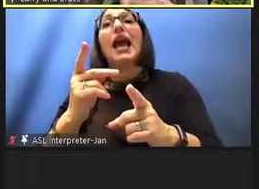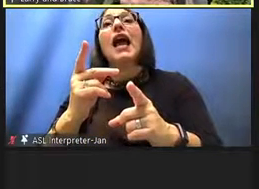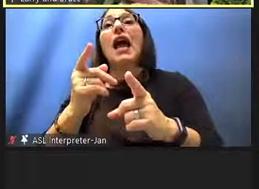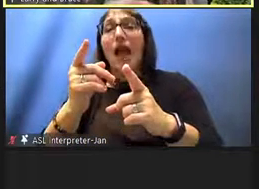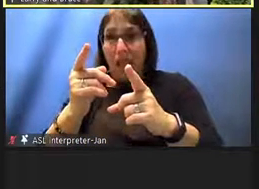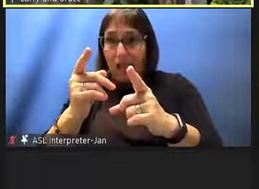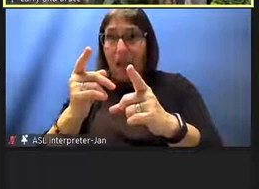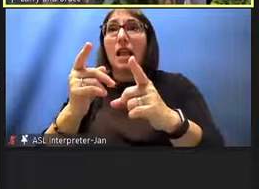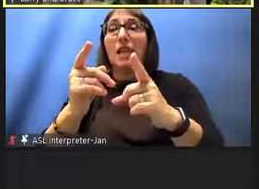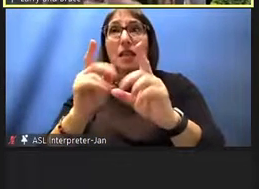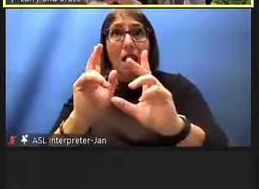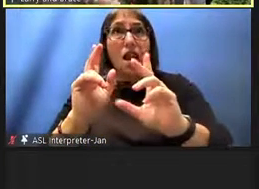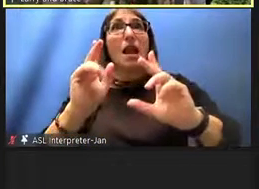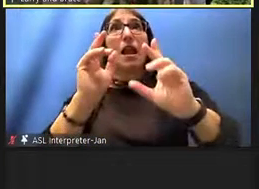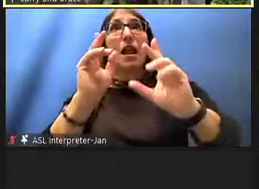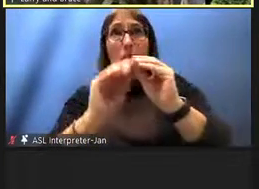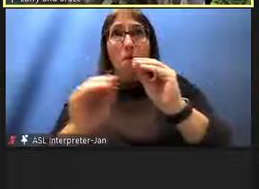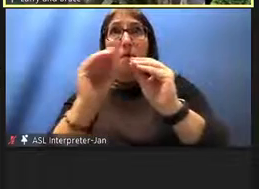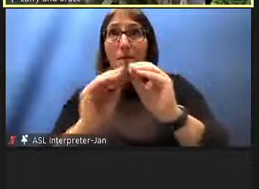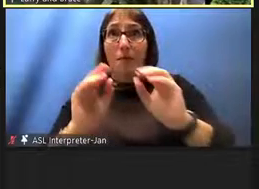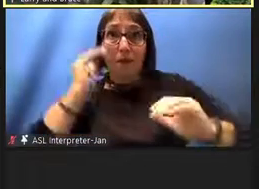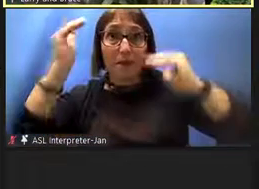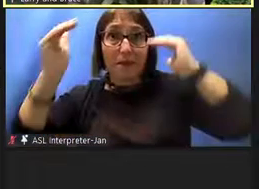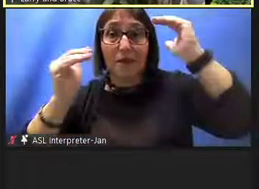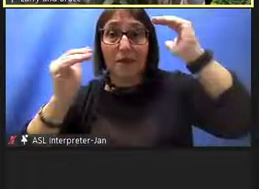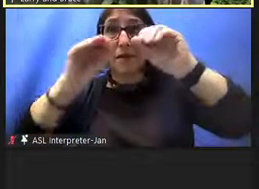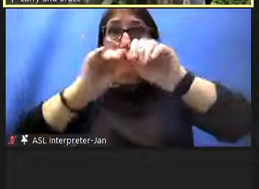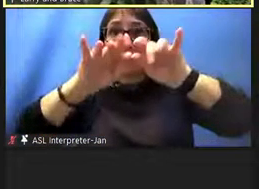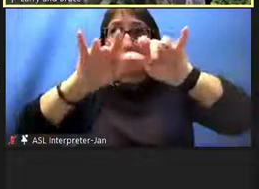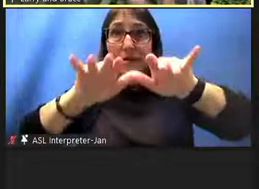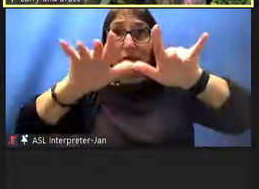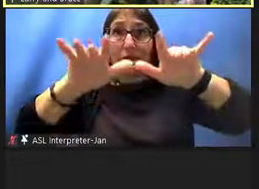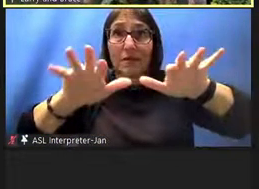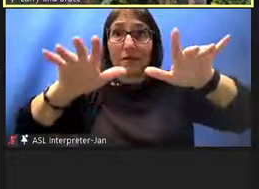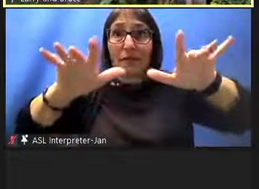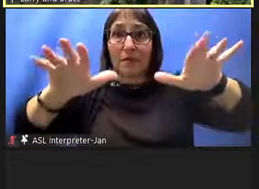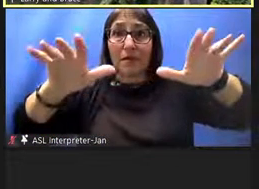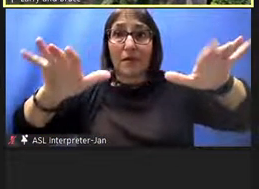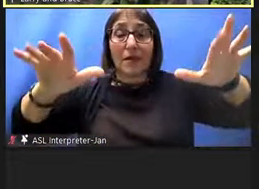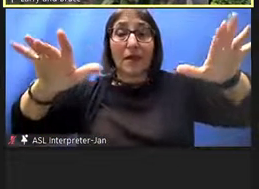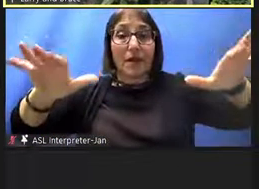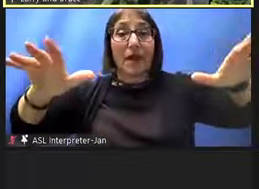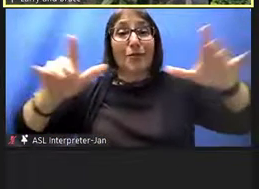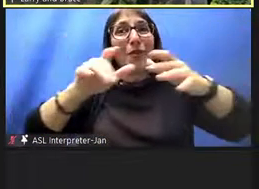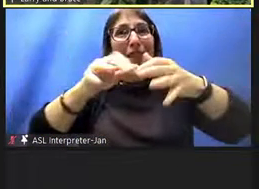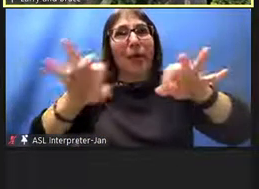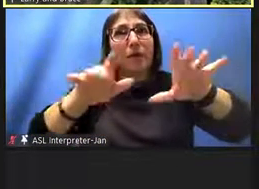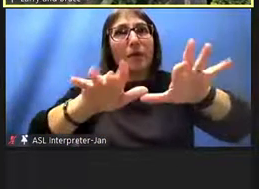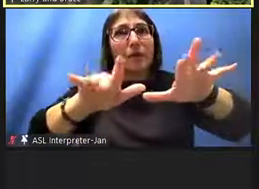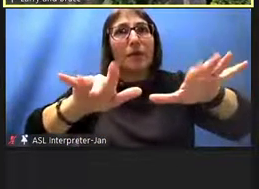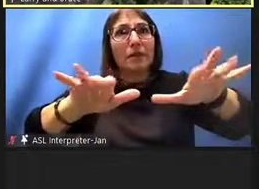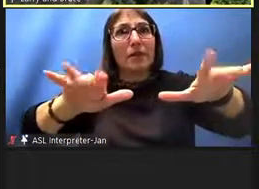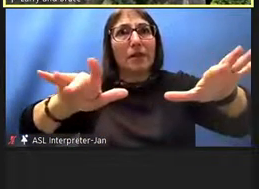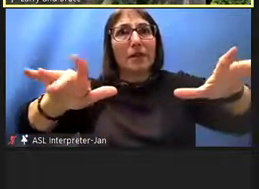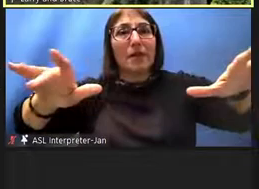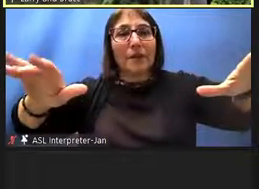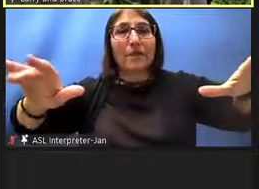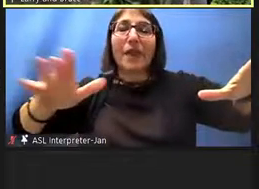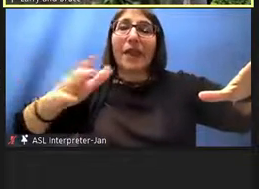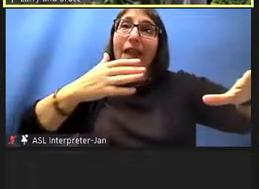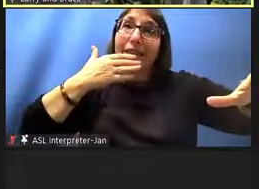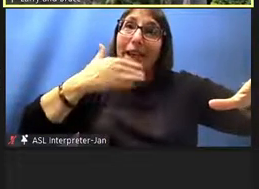of our community people, our own families, and that's eventually what worked out. Thank goodness,